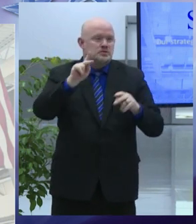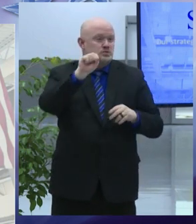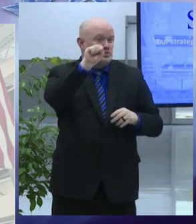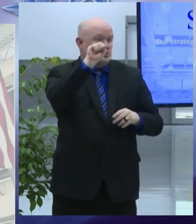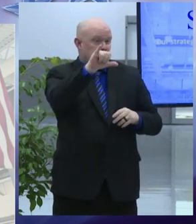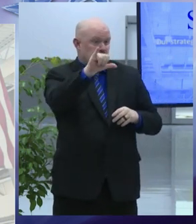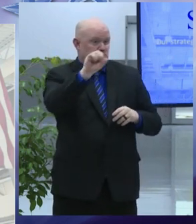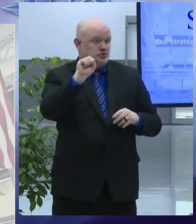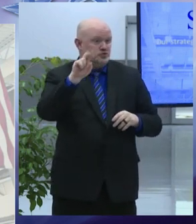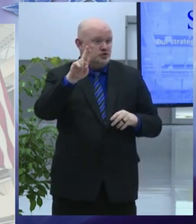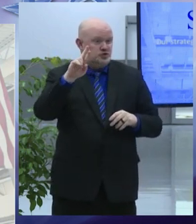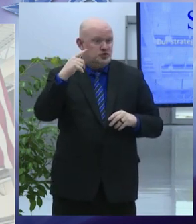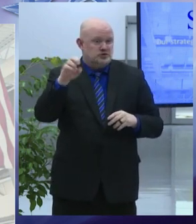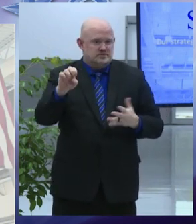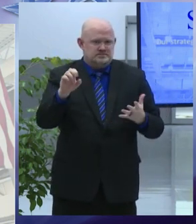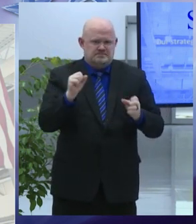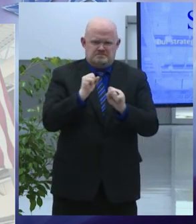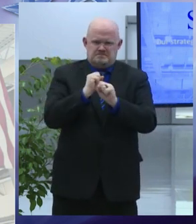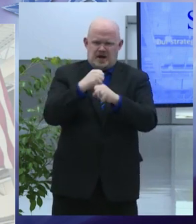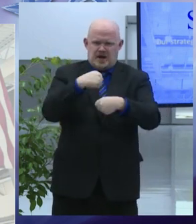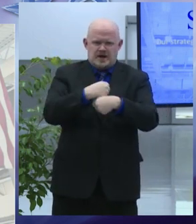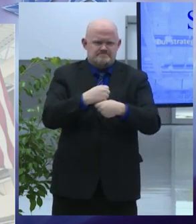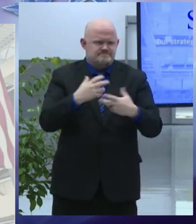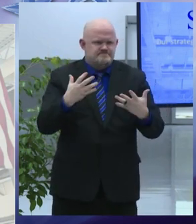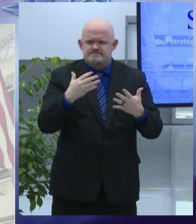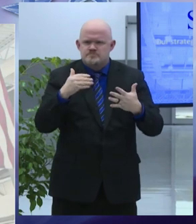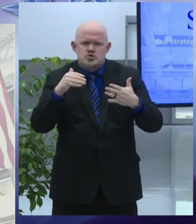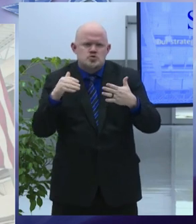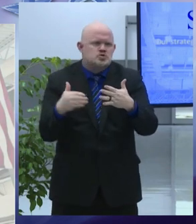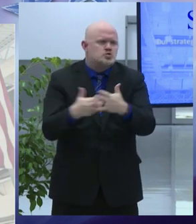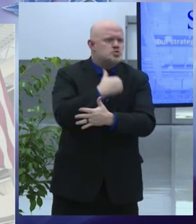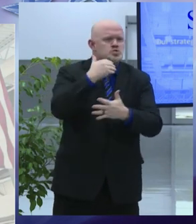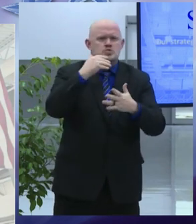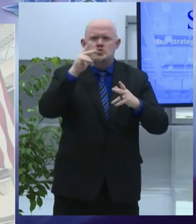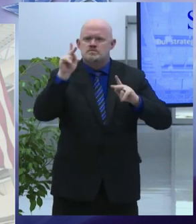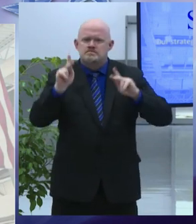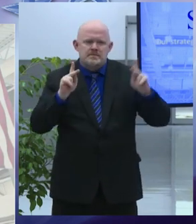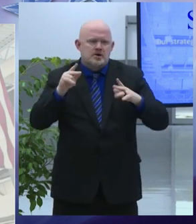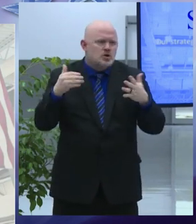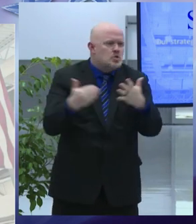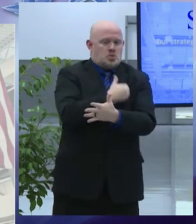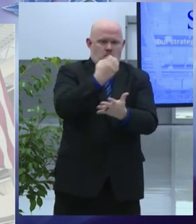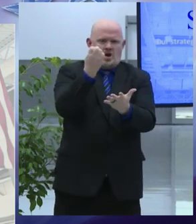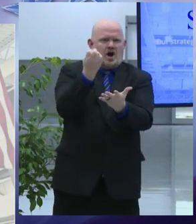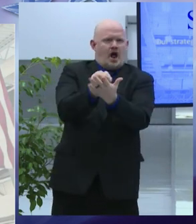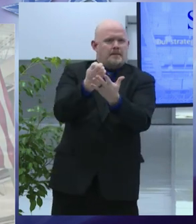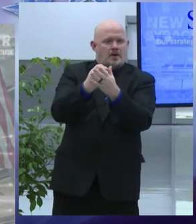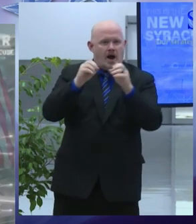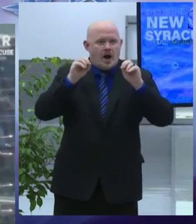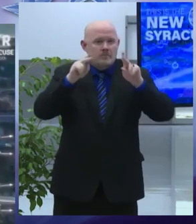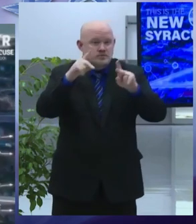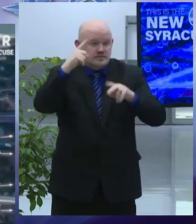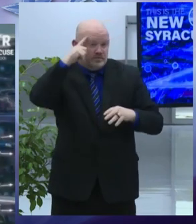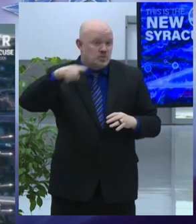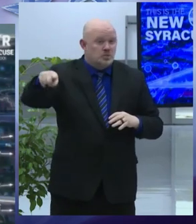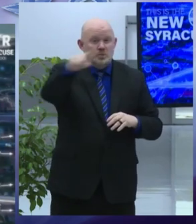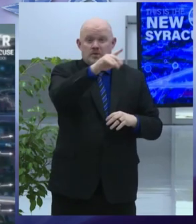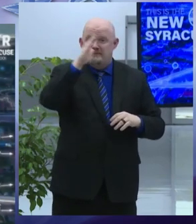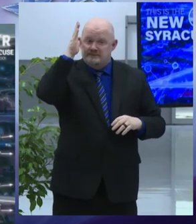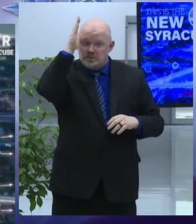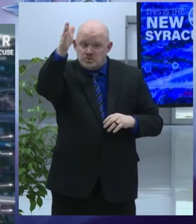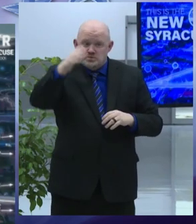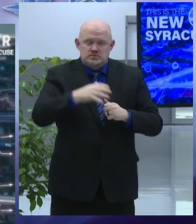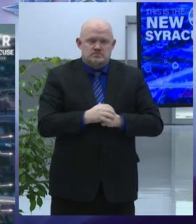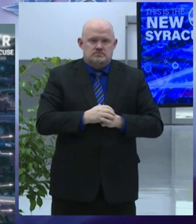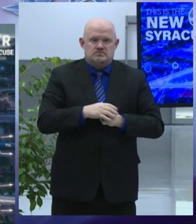and foremost for those who have in the past been left behind the Southside campus for the new economy is the